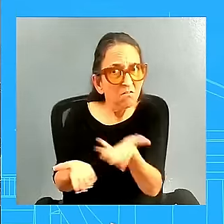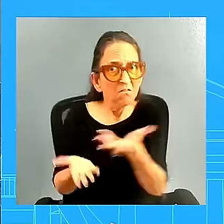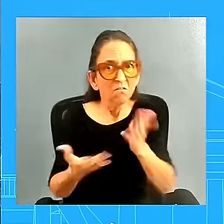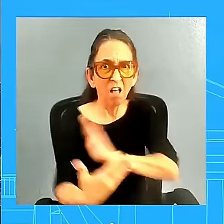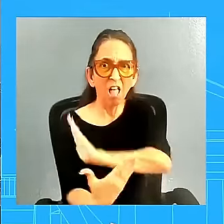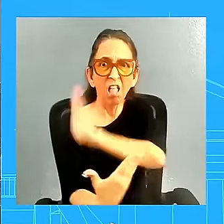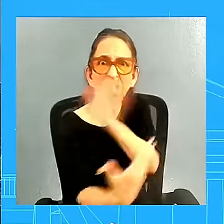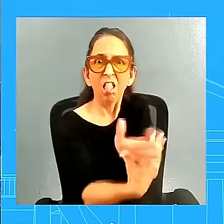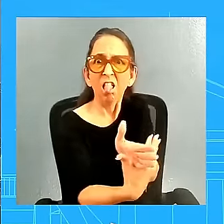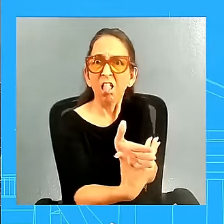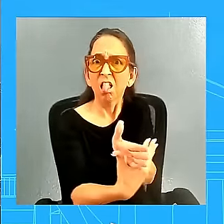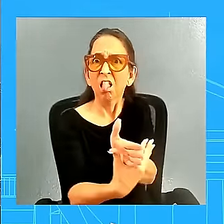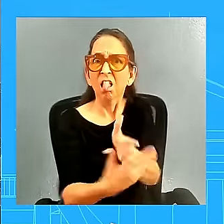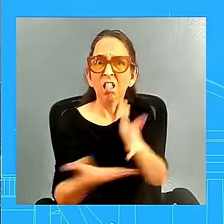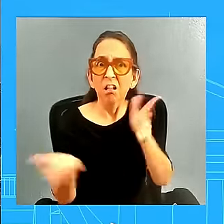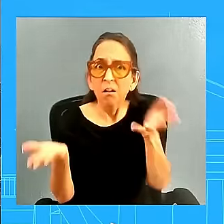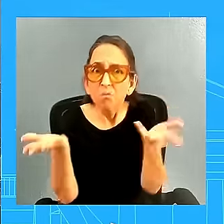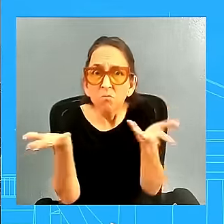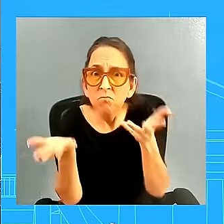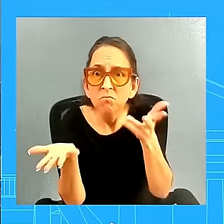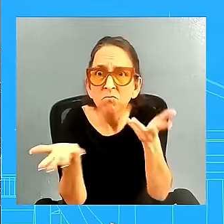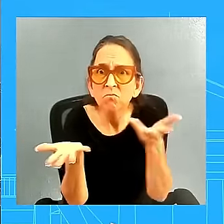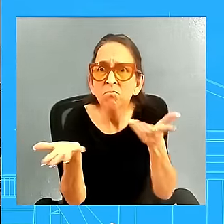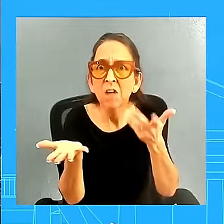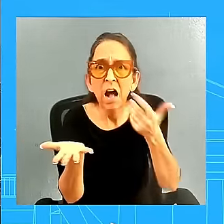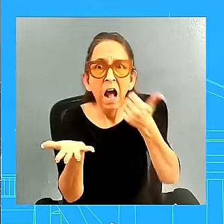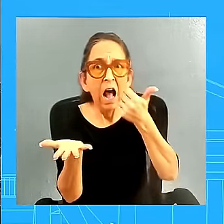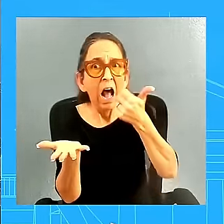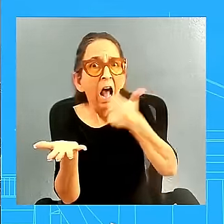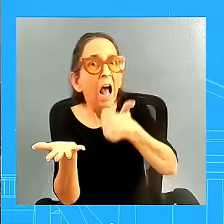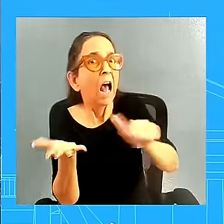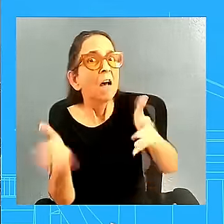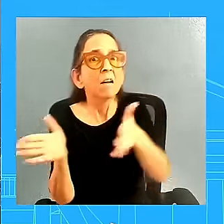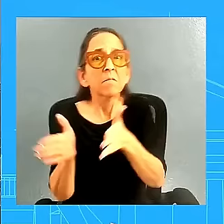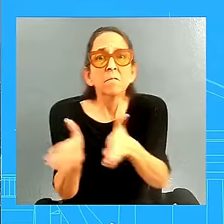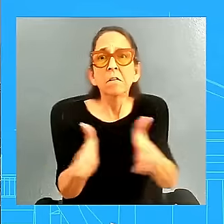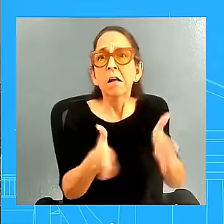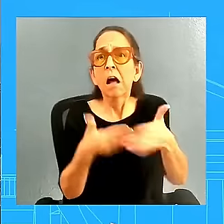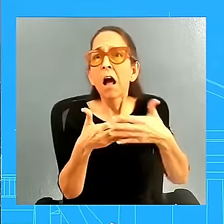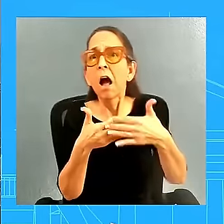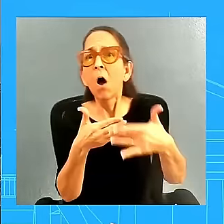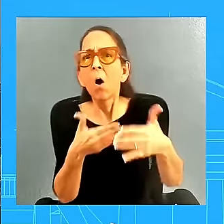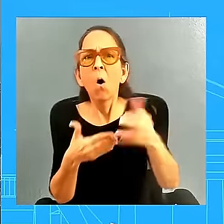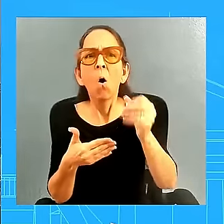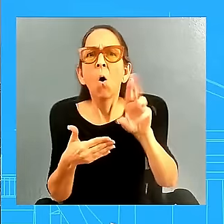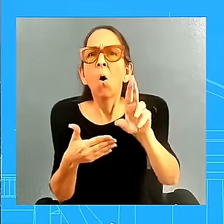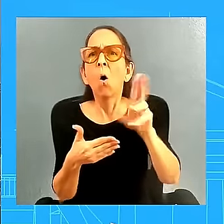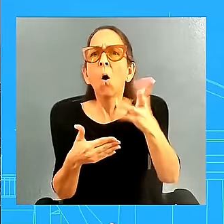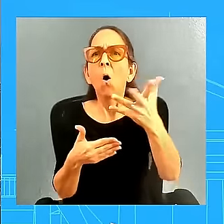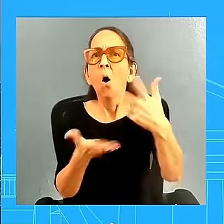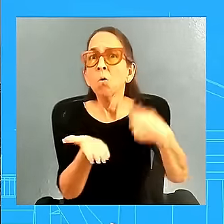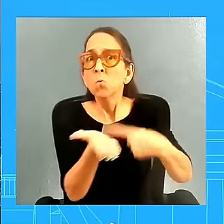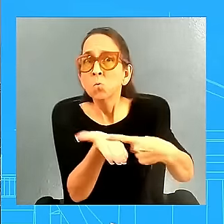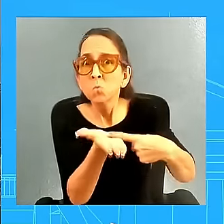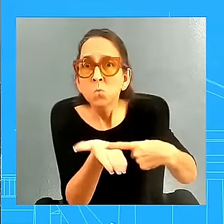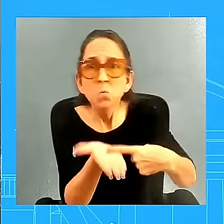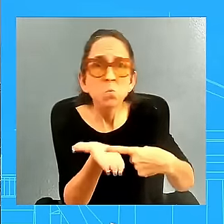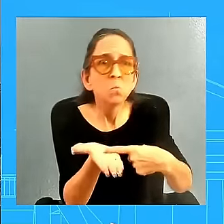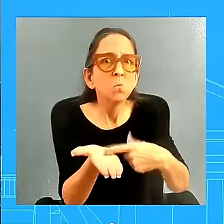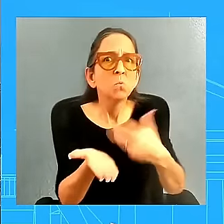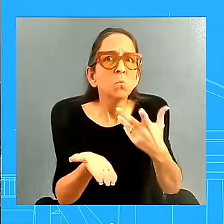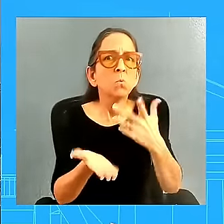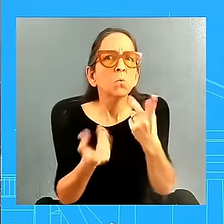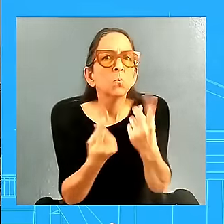administration maybe has any plans or has discussed maybe how to sort of maybe move forward with what's Elon